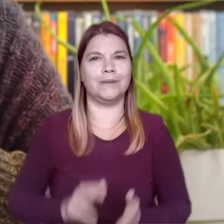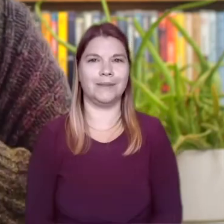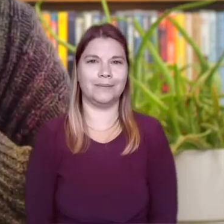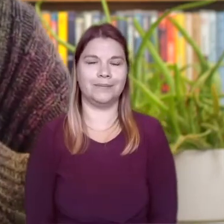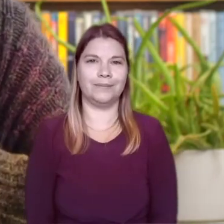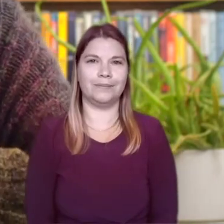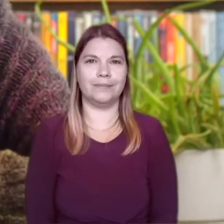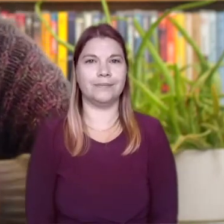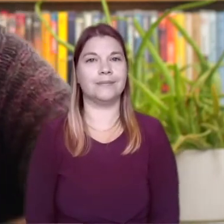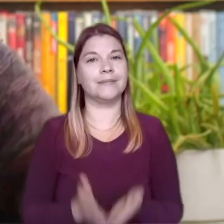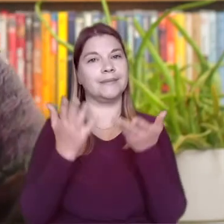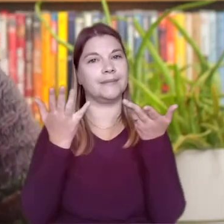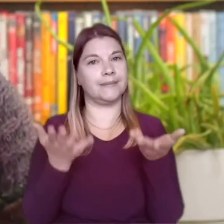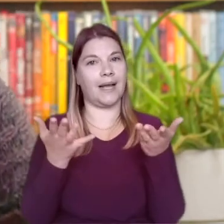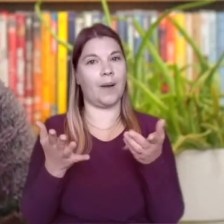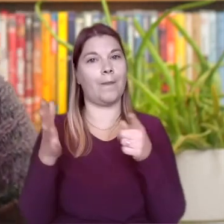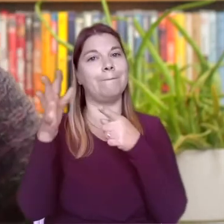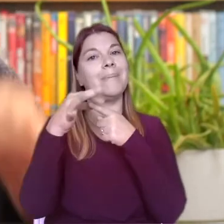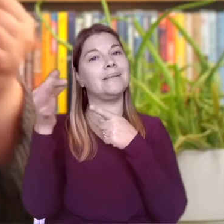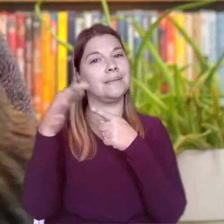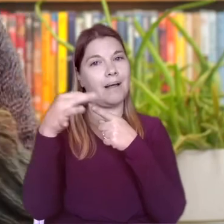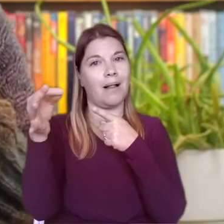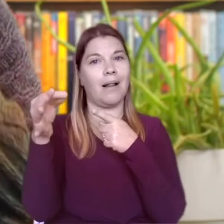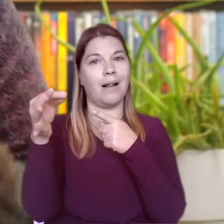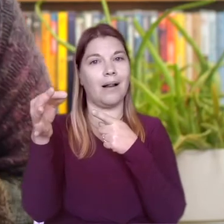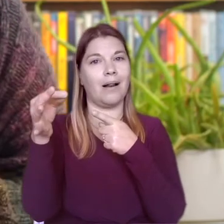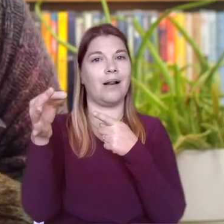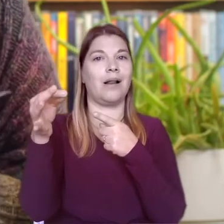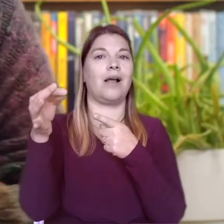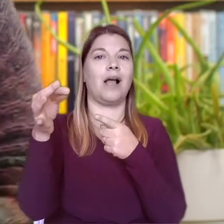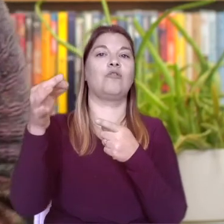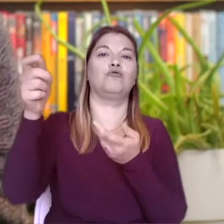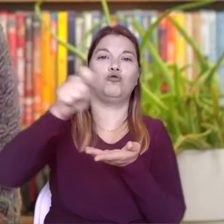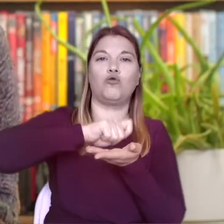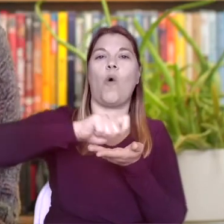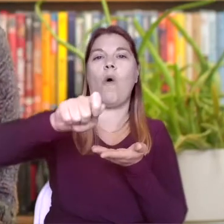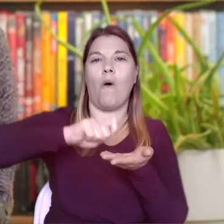now I'm taking a pencil and drawing onto the card